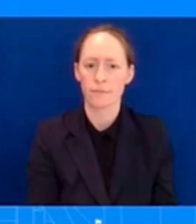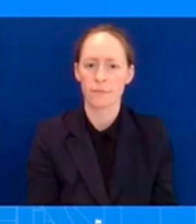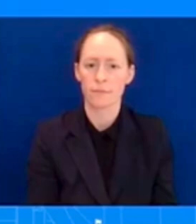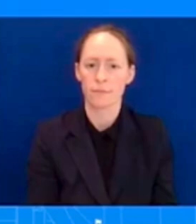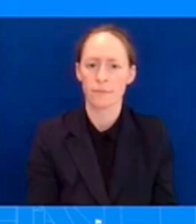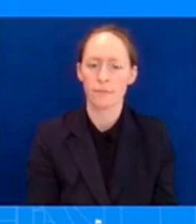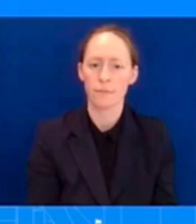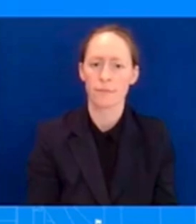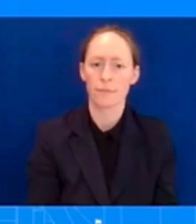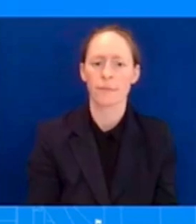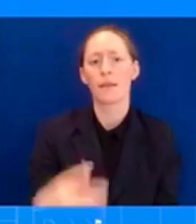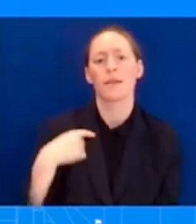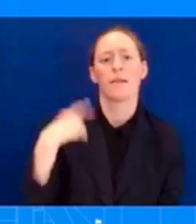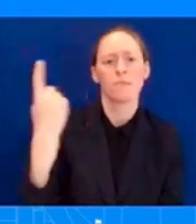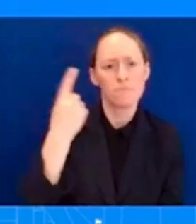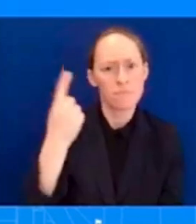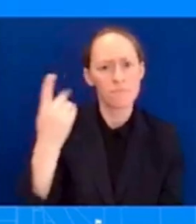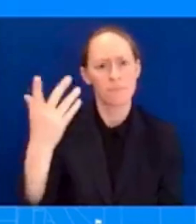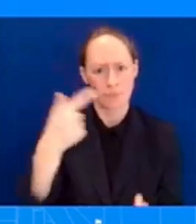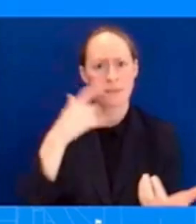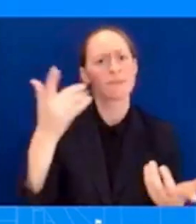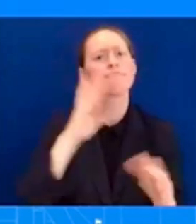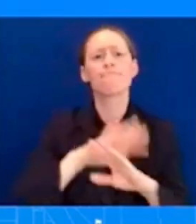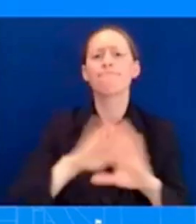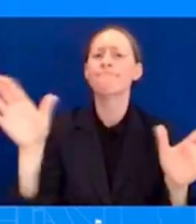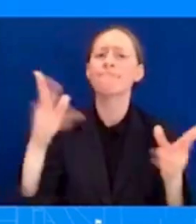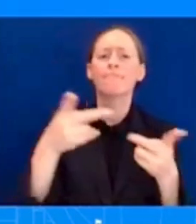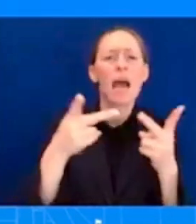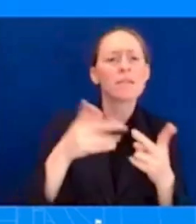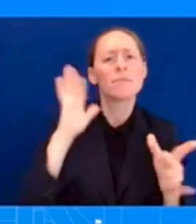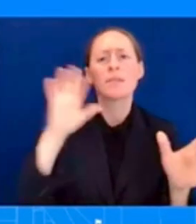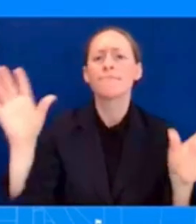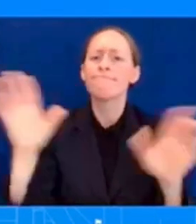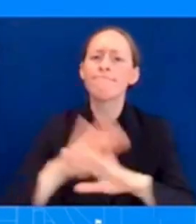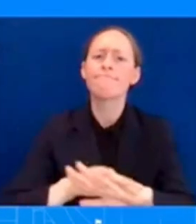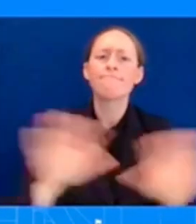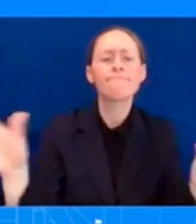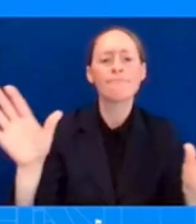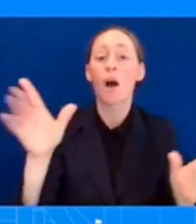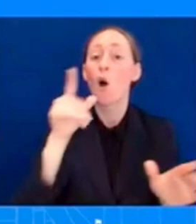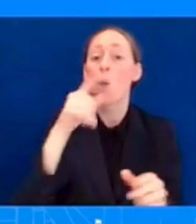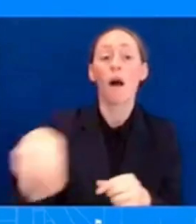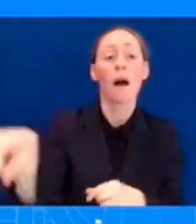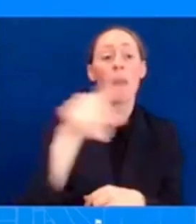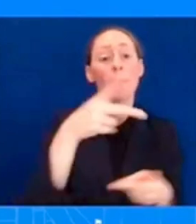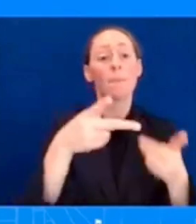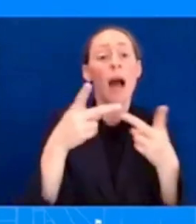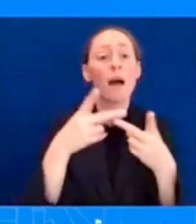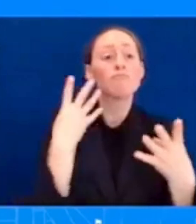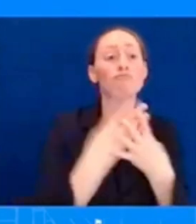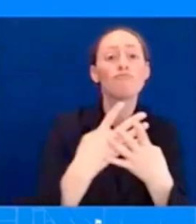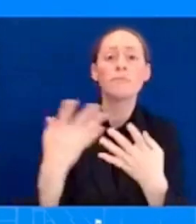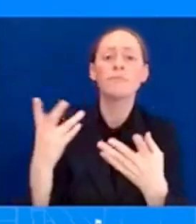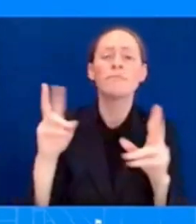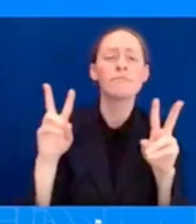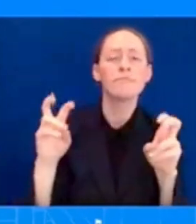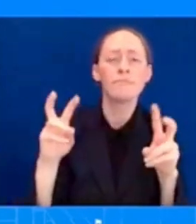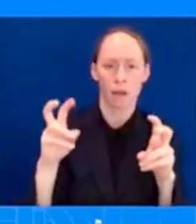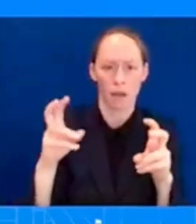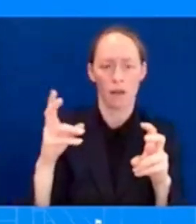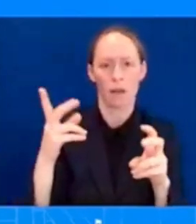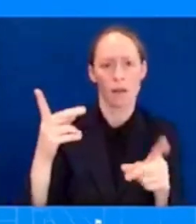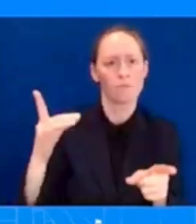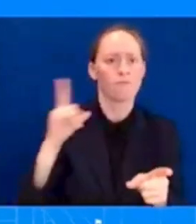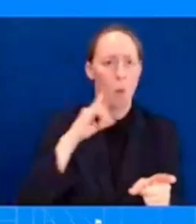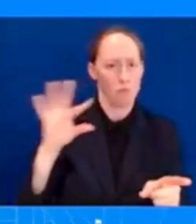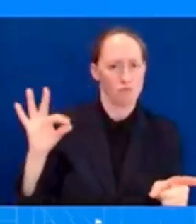has not happened so far. Can you explain why the administration still is relying? So I have not seen the report. That's something that I would want to